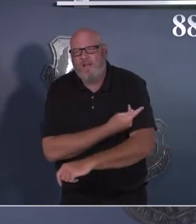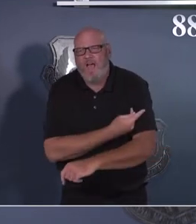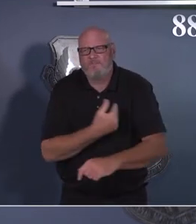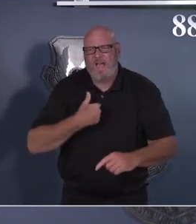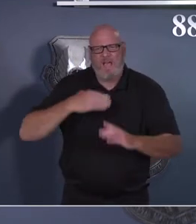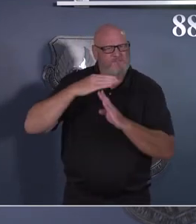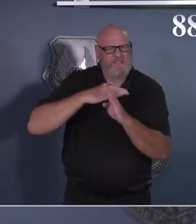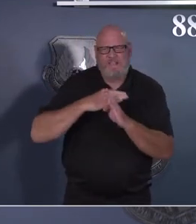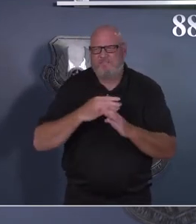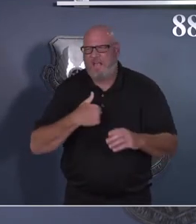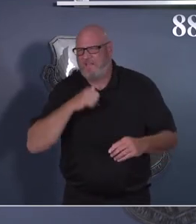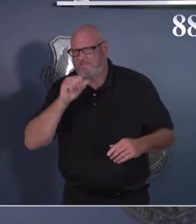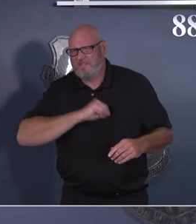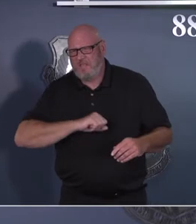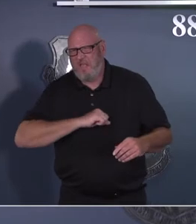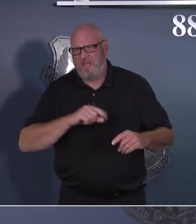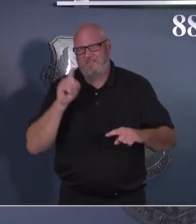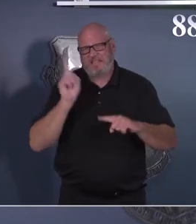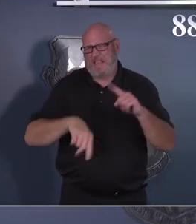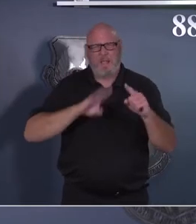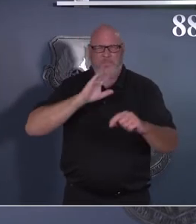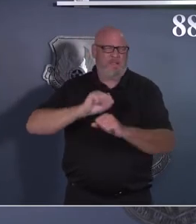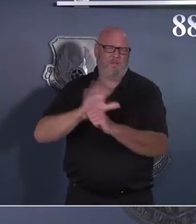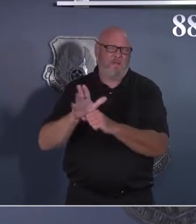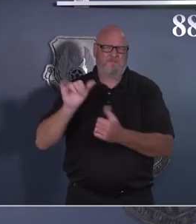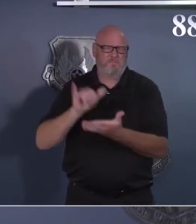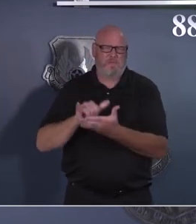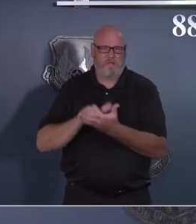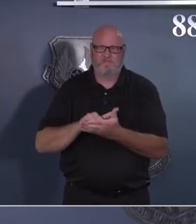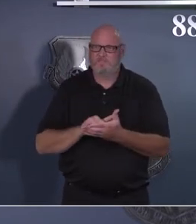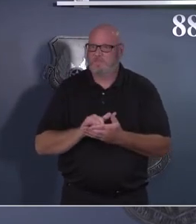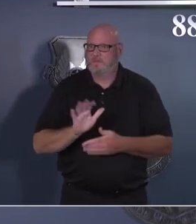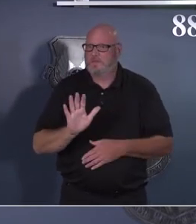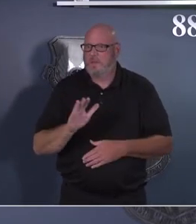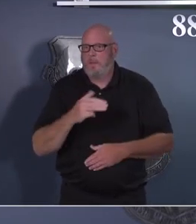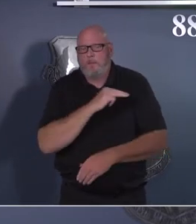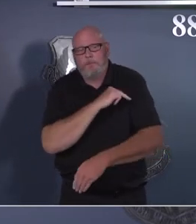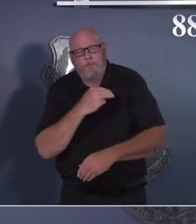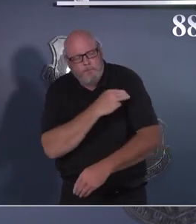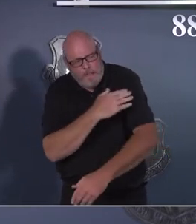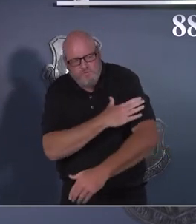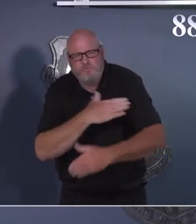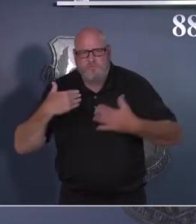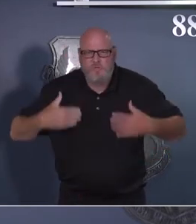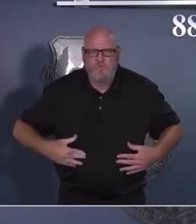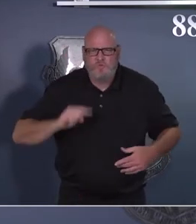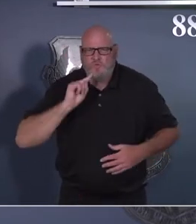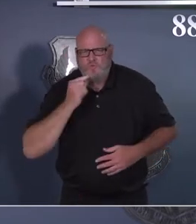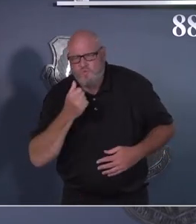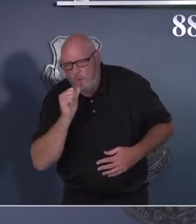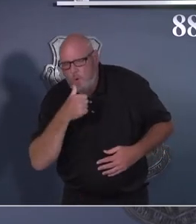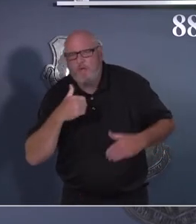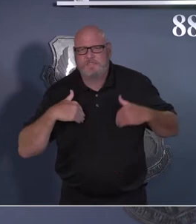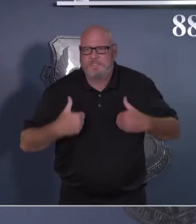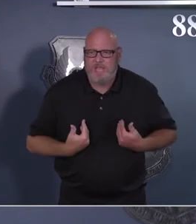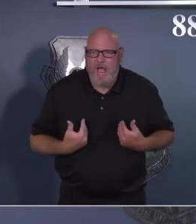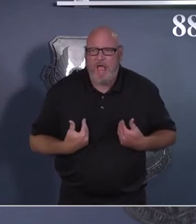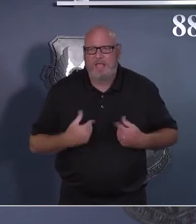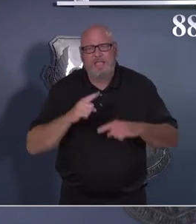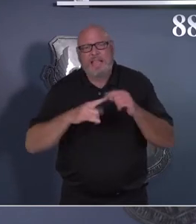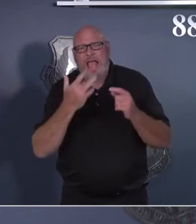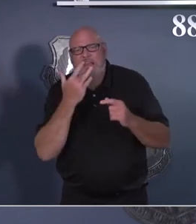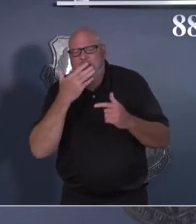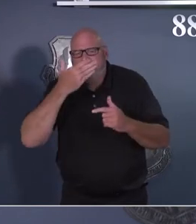shortness of breath, fatigue, muscle or body aches, headache, new loss of taste or smell, sore throat,